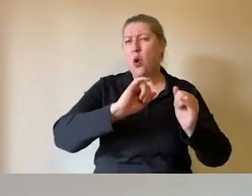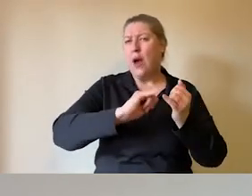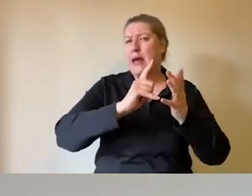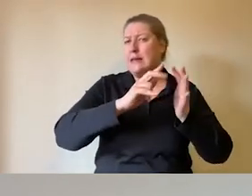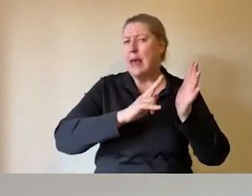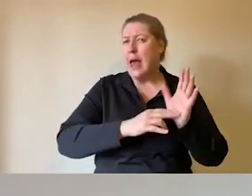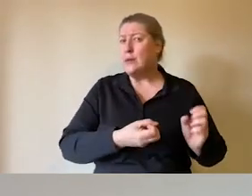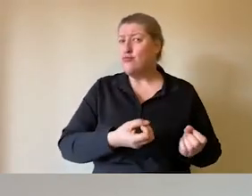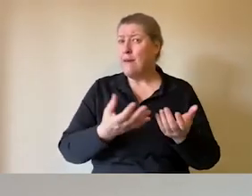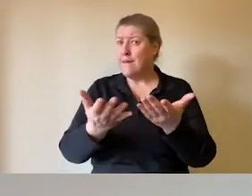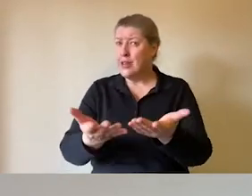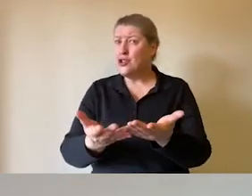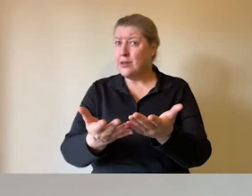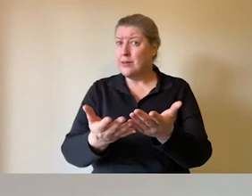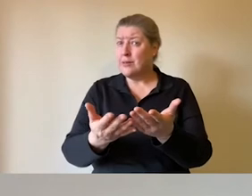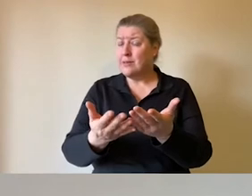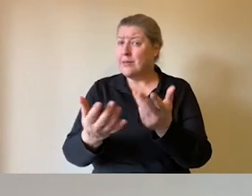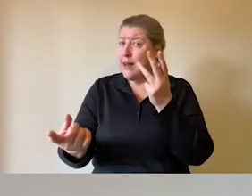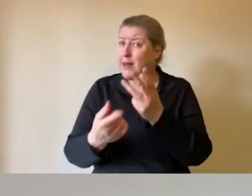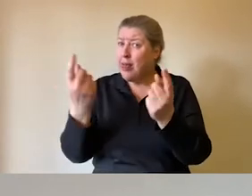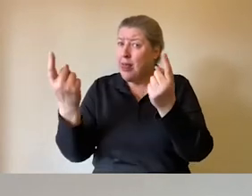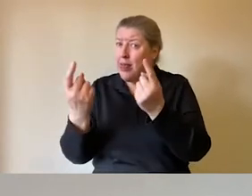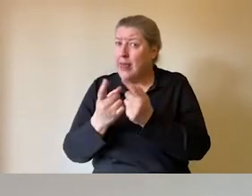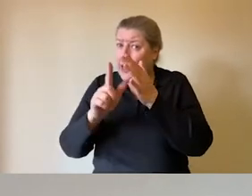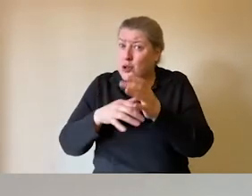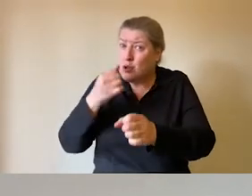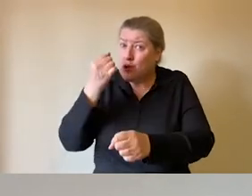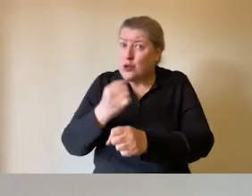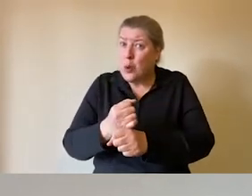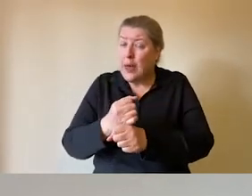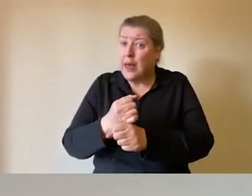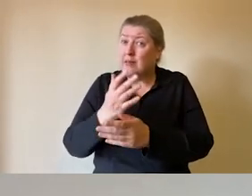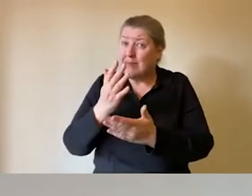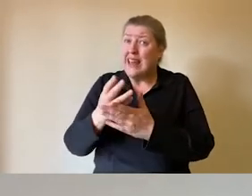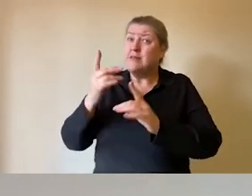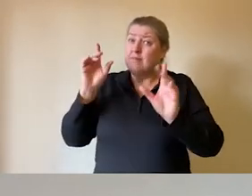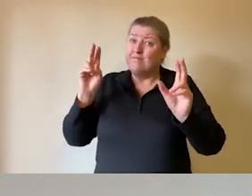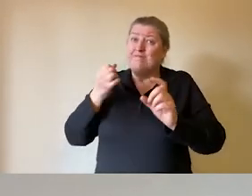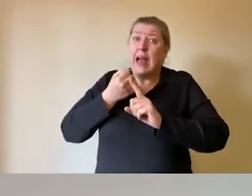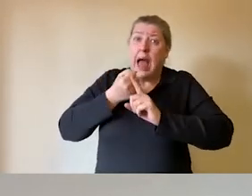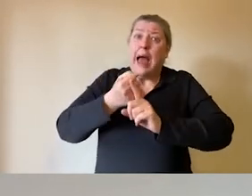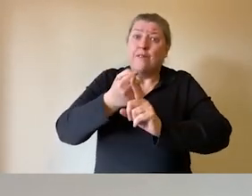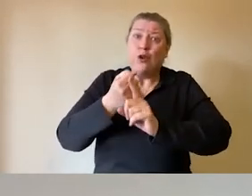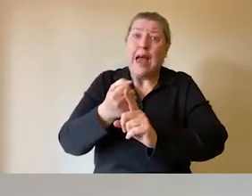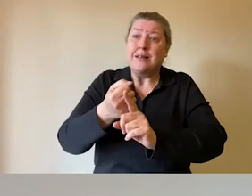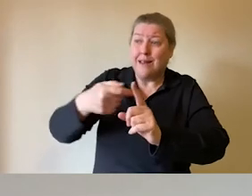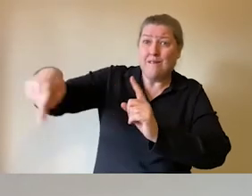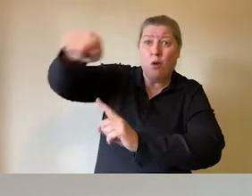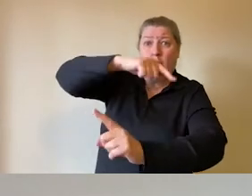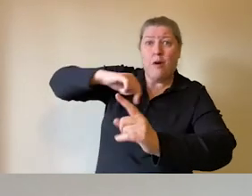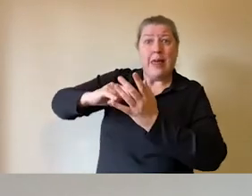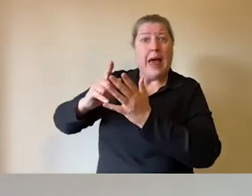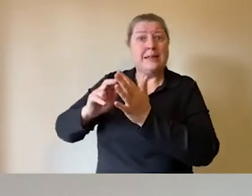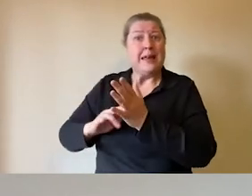that part of what you are doing as an organisation is advocating for that audience.